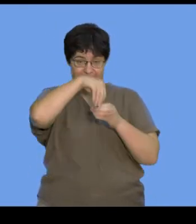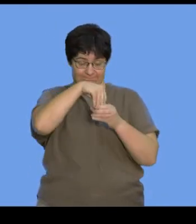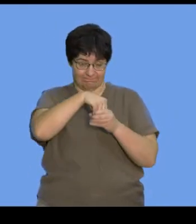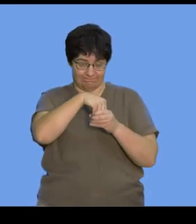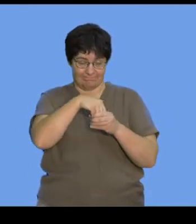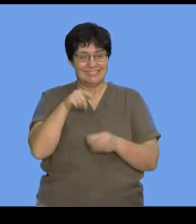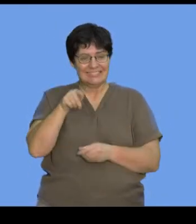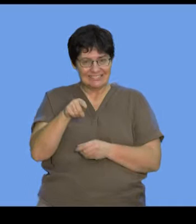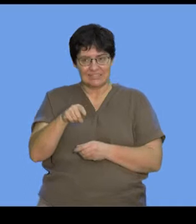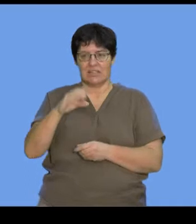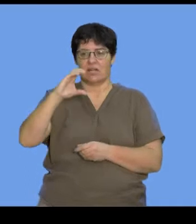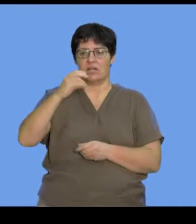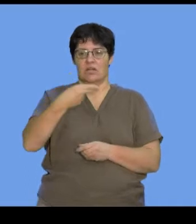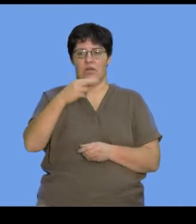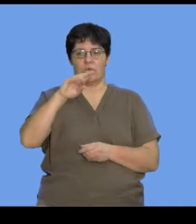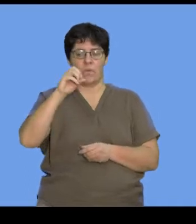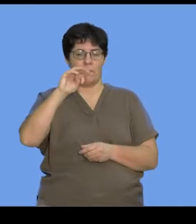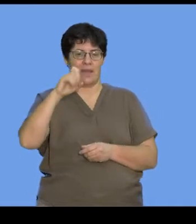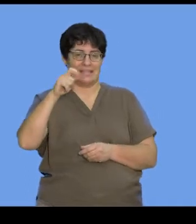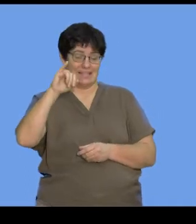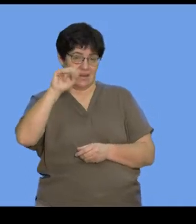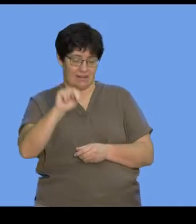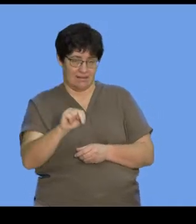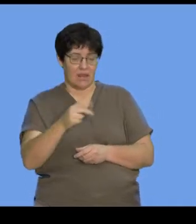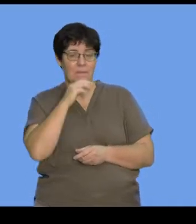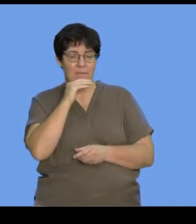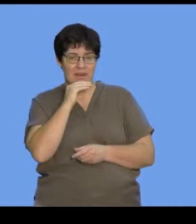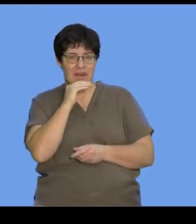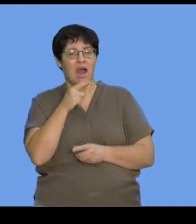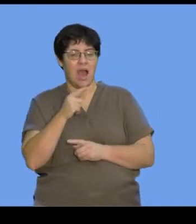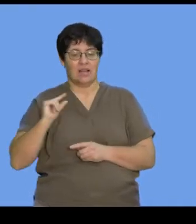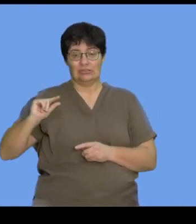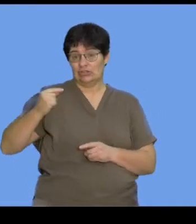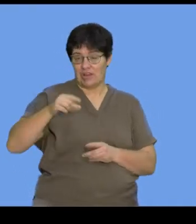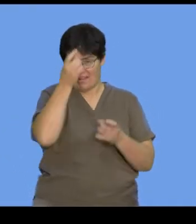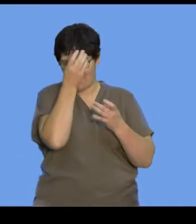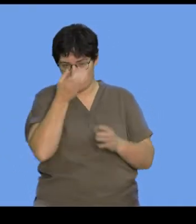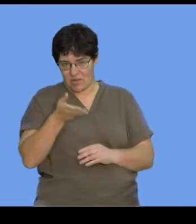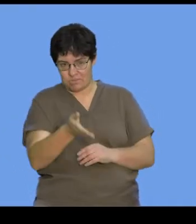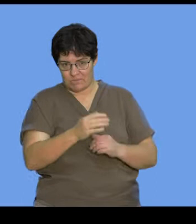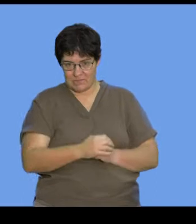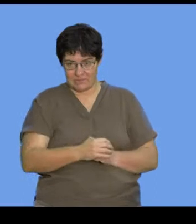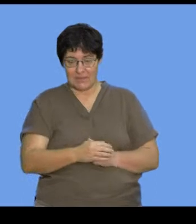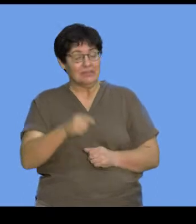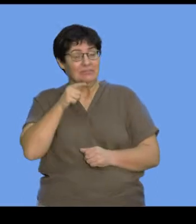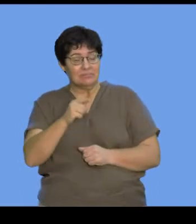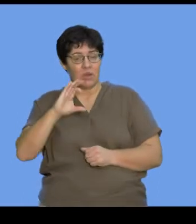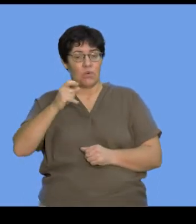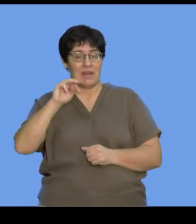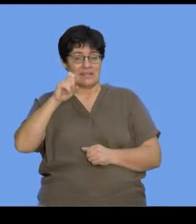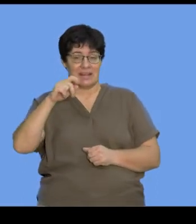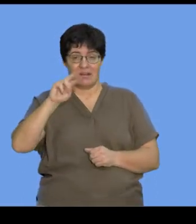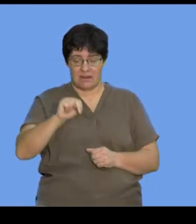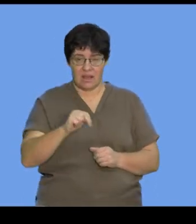which is a form of chromatin, which is essentially the genetic information in a cell. Chromatin can be further